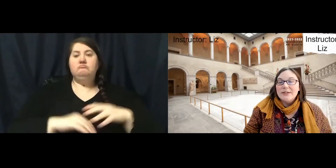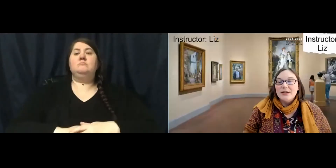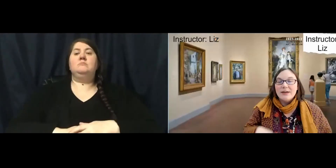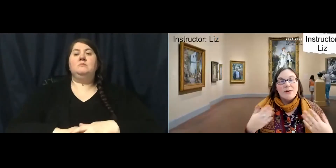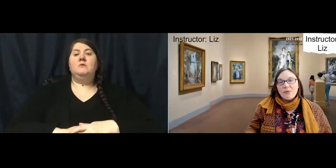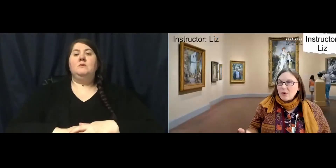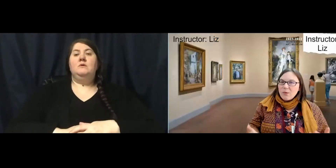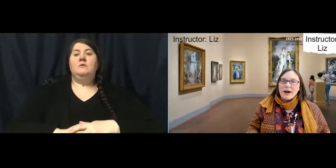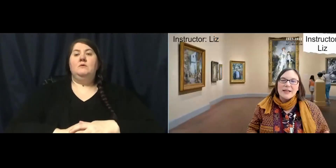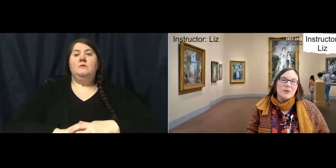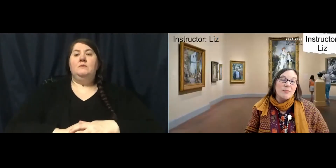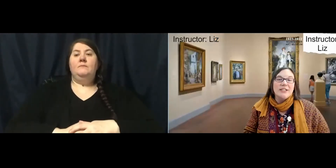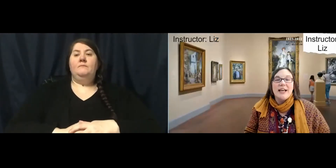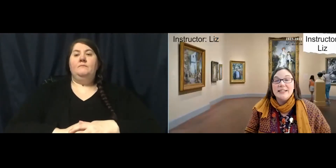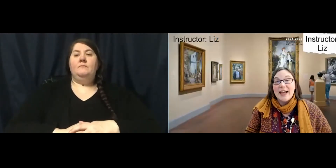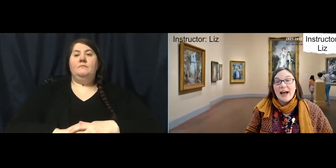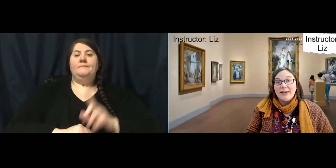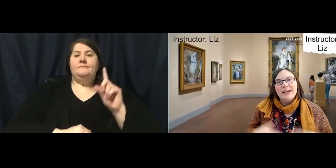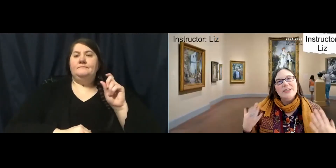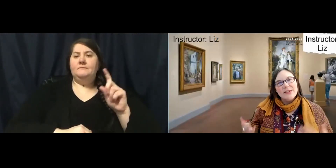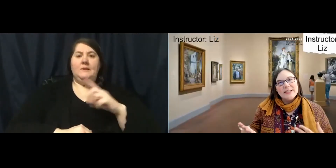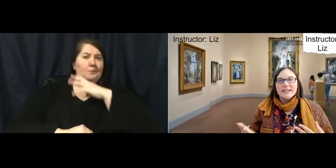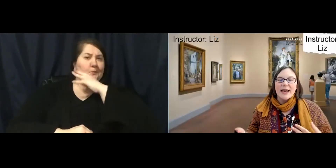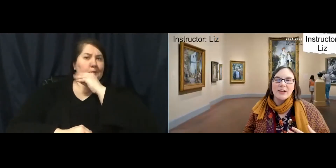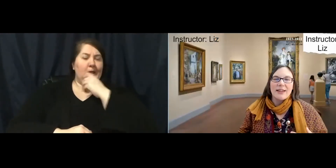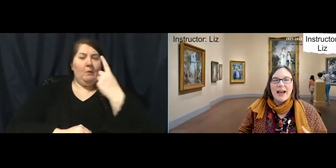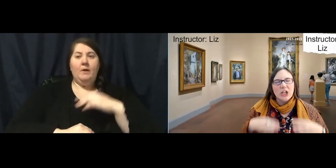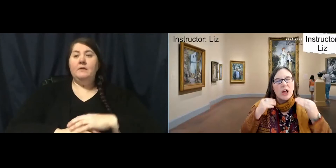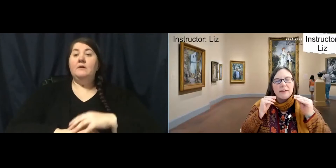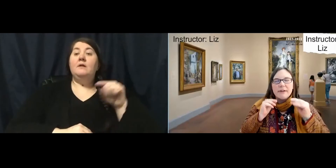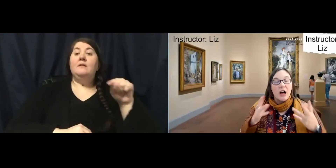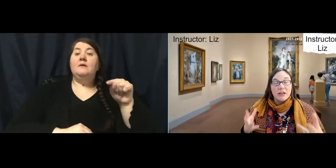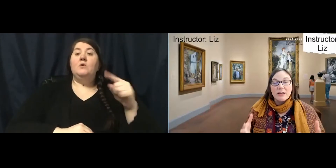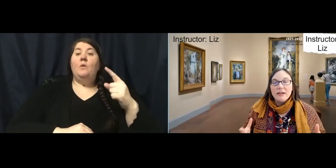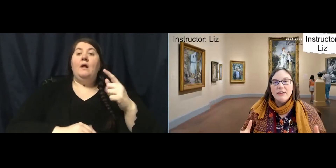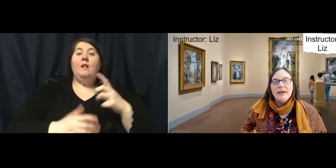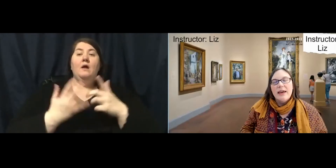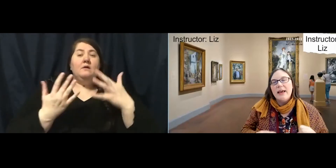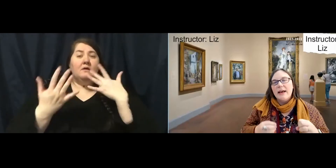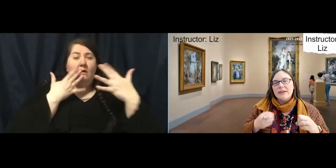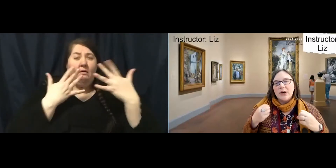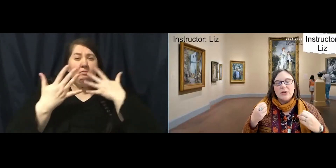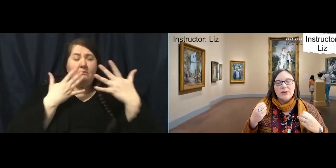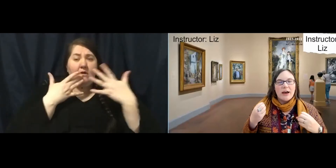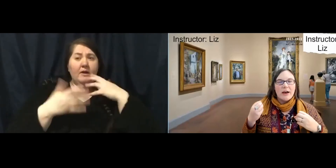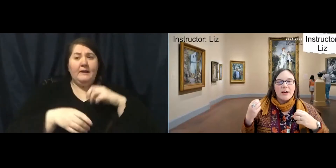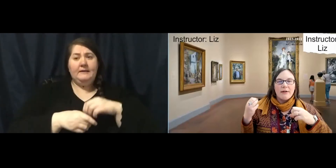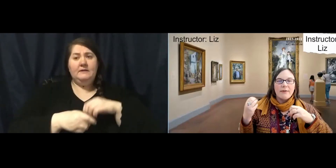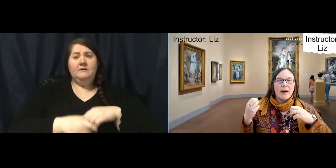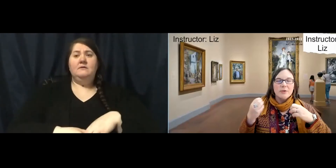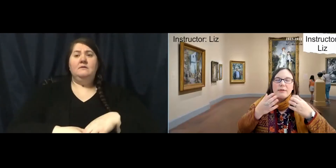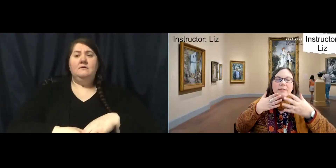And we'll walk into a pretend gallery. So this is a gallery that has a lot of color and a lot